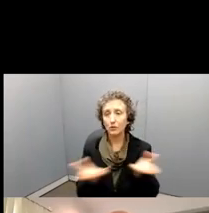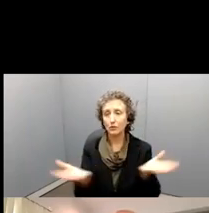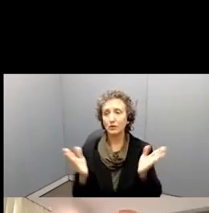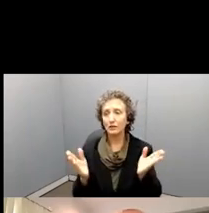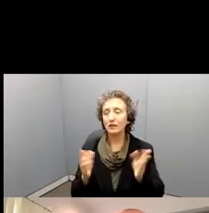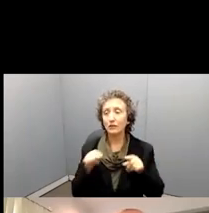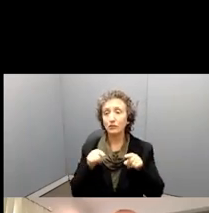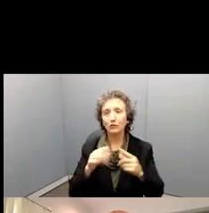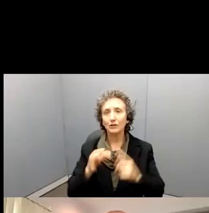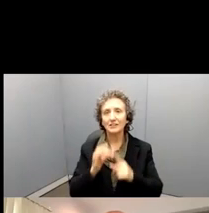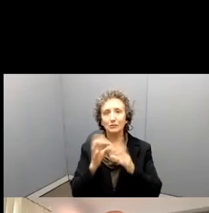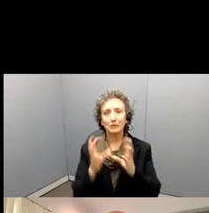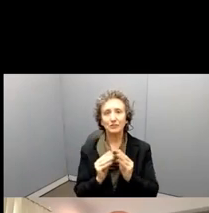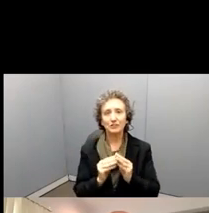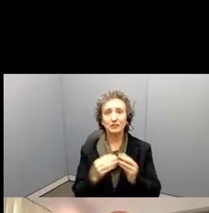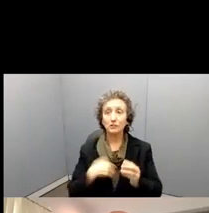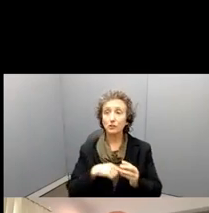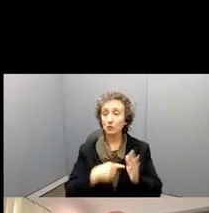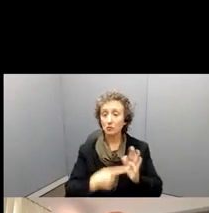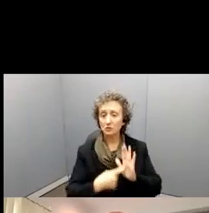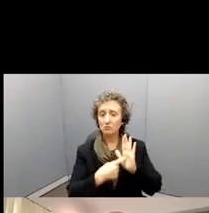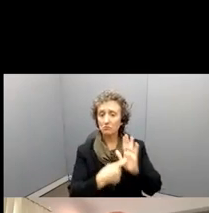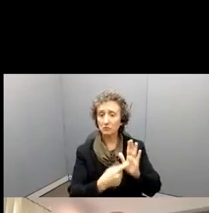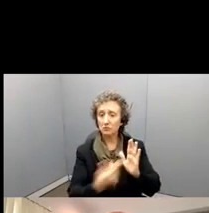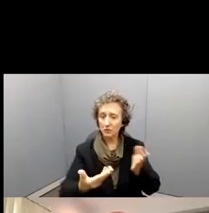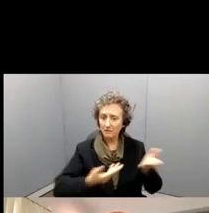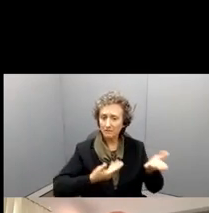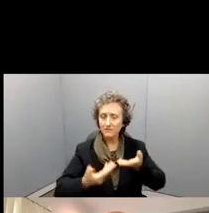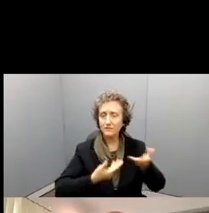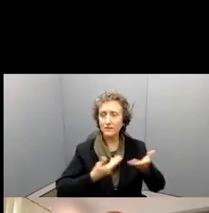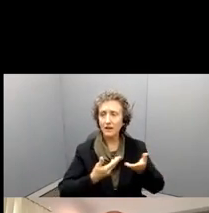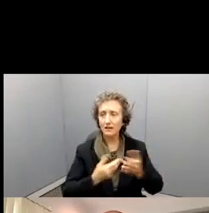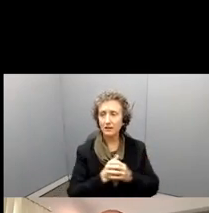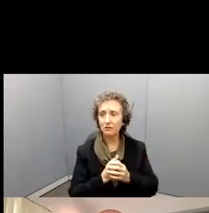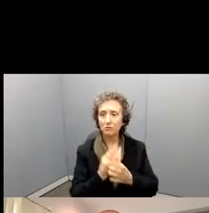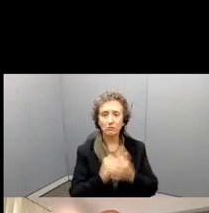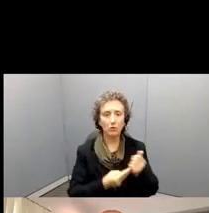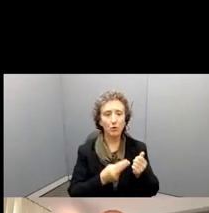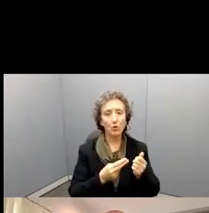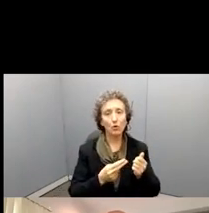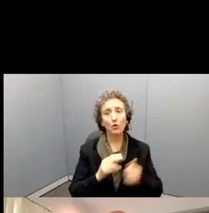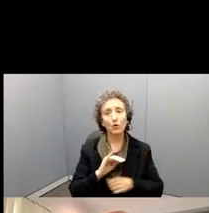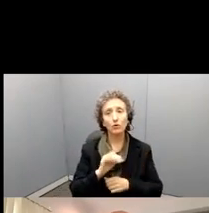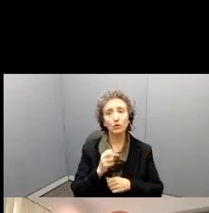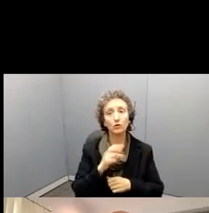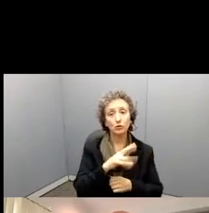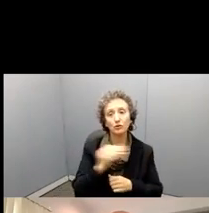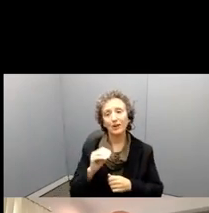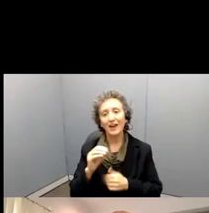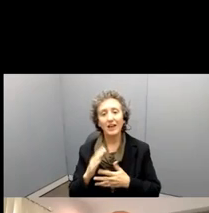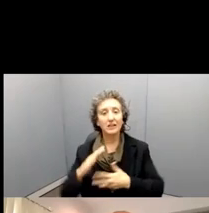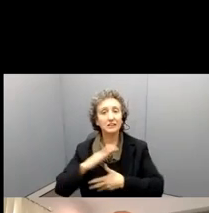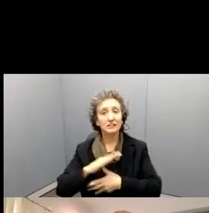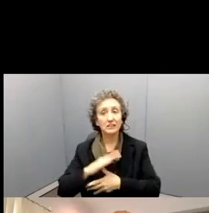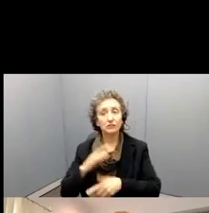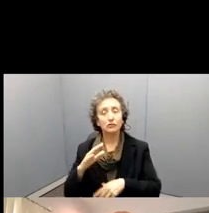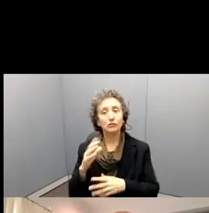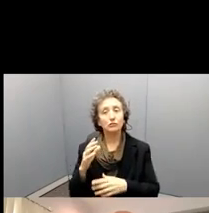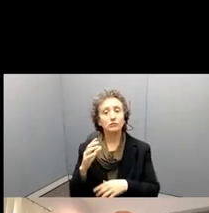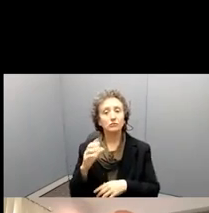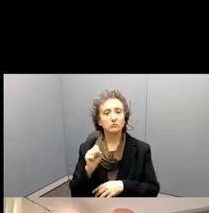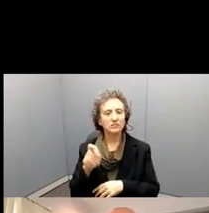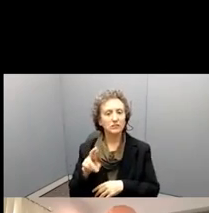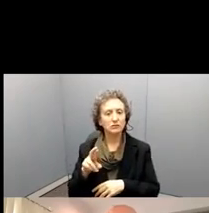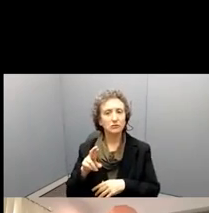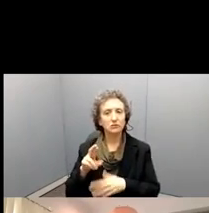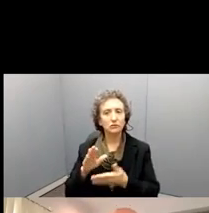We make a point that we have, we invite both junior and senior scholars to this, um, to this